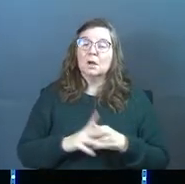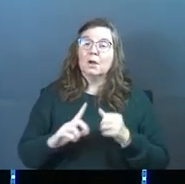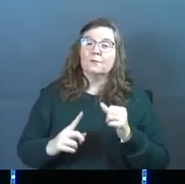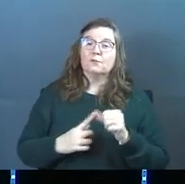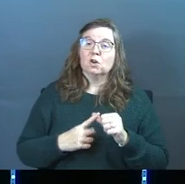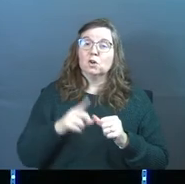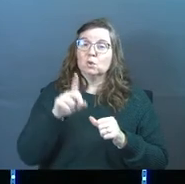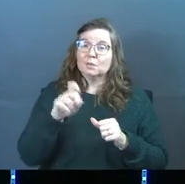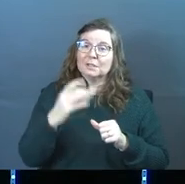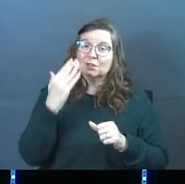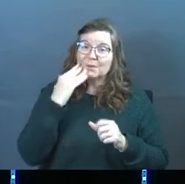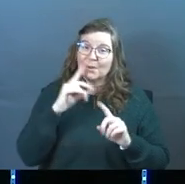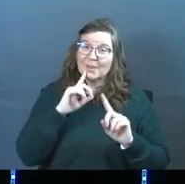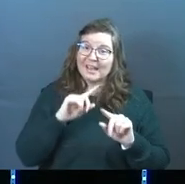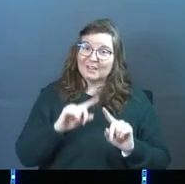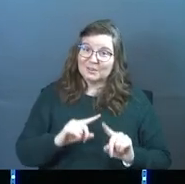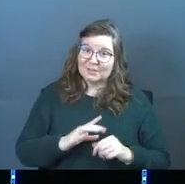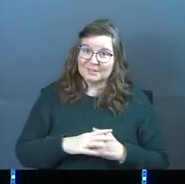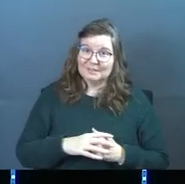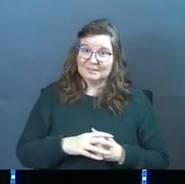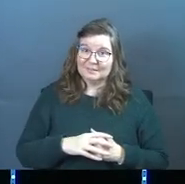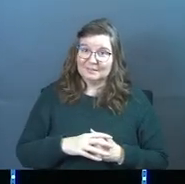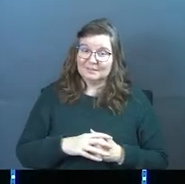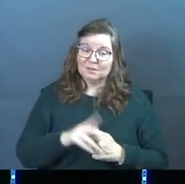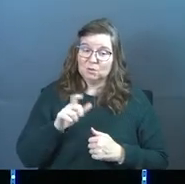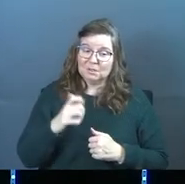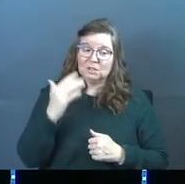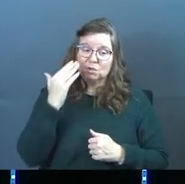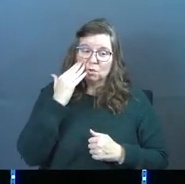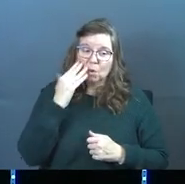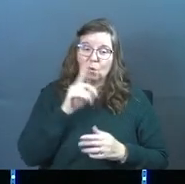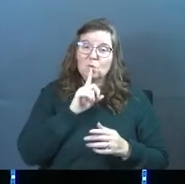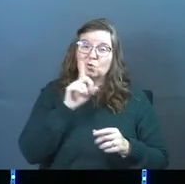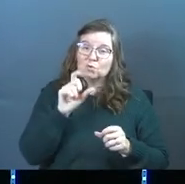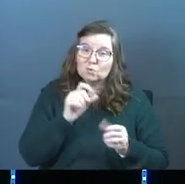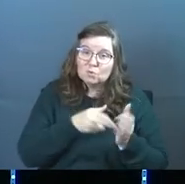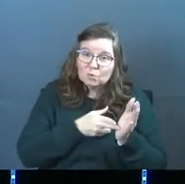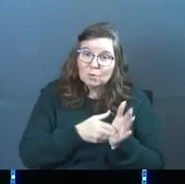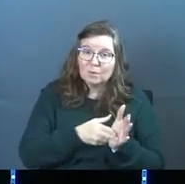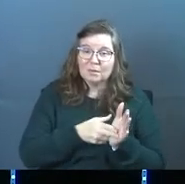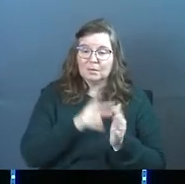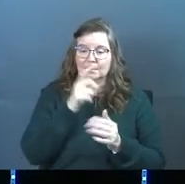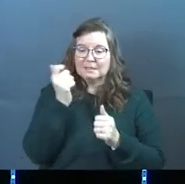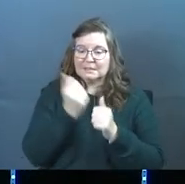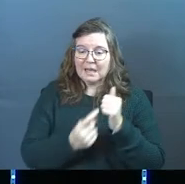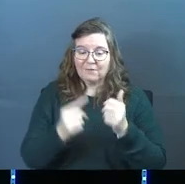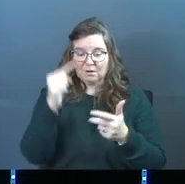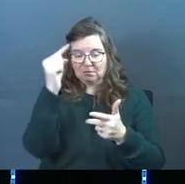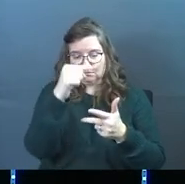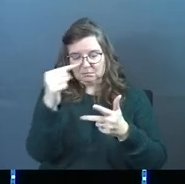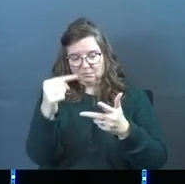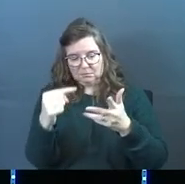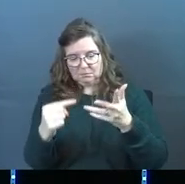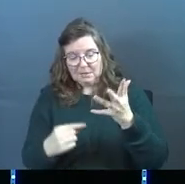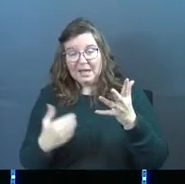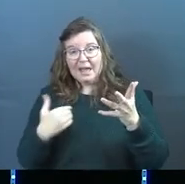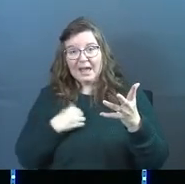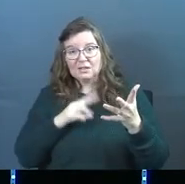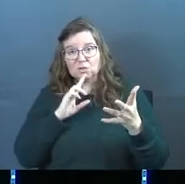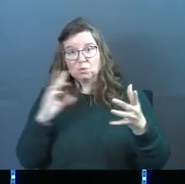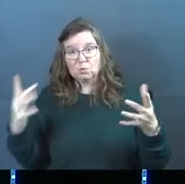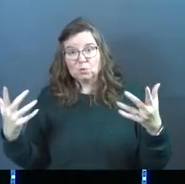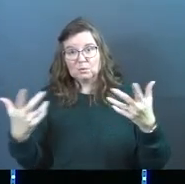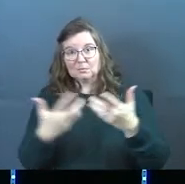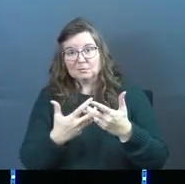First off, you need to know the answers. You need to know the truth. Because every one of these lies has a truth.